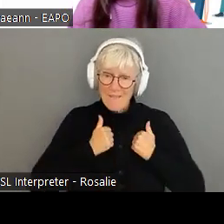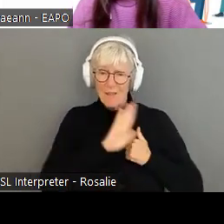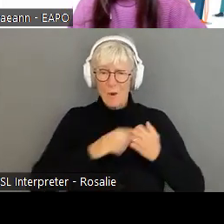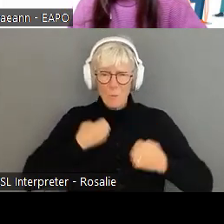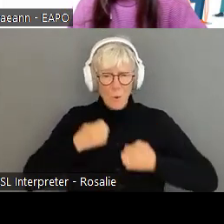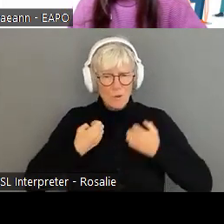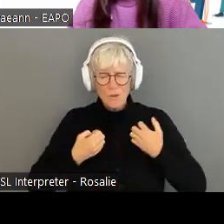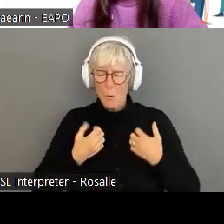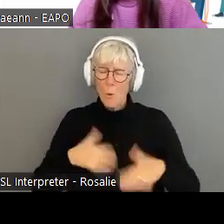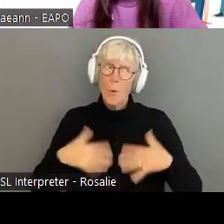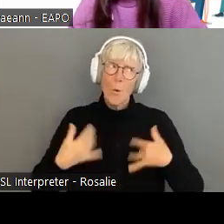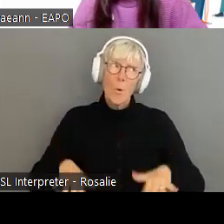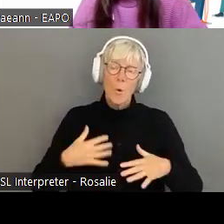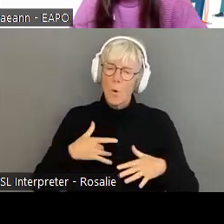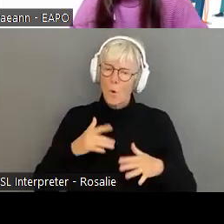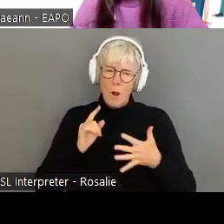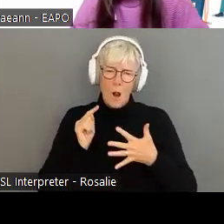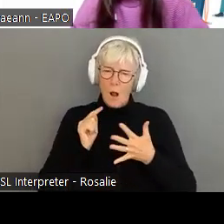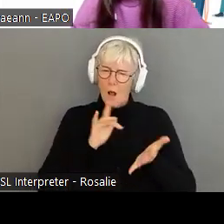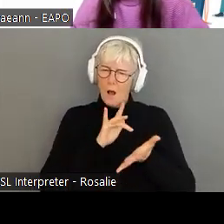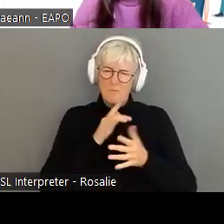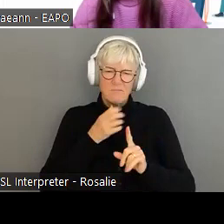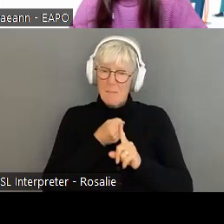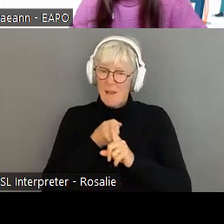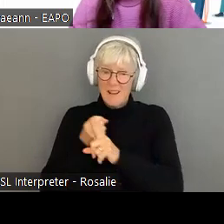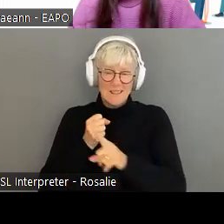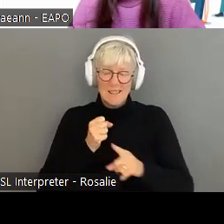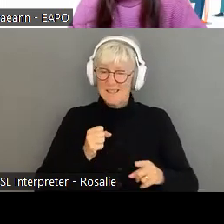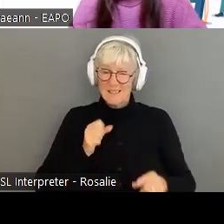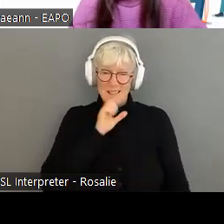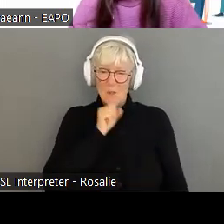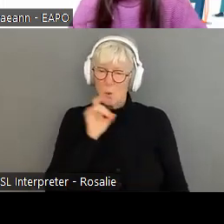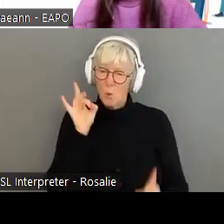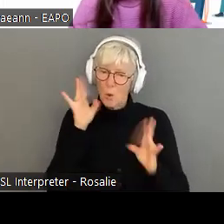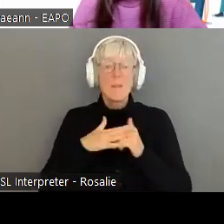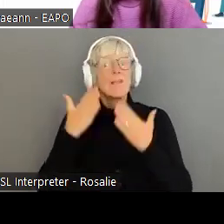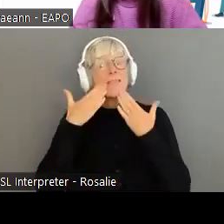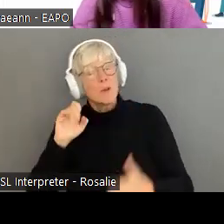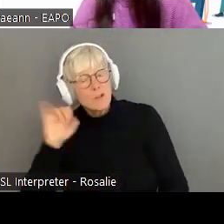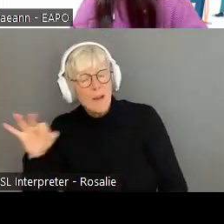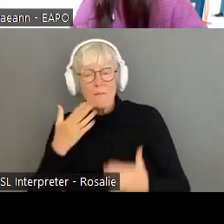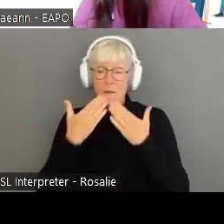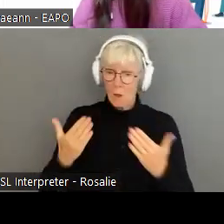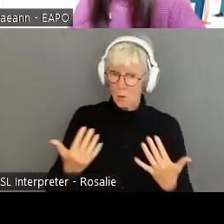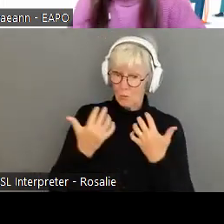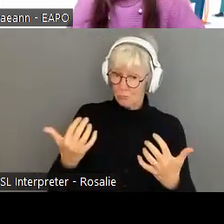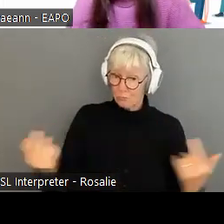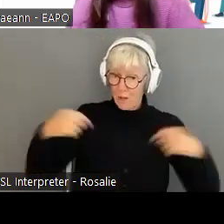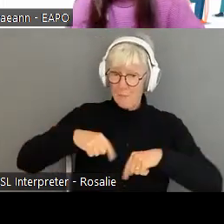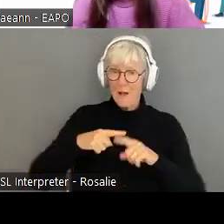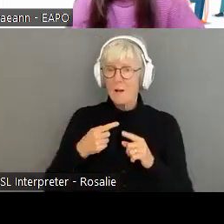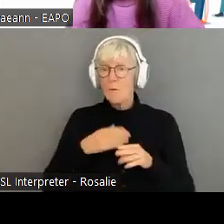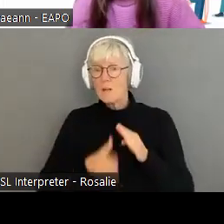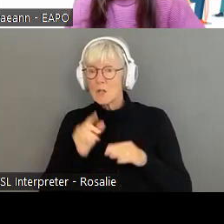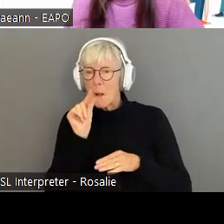And it just crosses over so many impacts on their lives. So thank you again, Jeff, and thank you for everyone attending. We're done a couple of minutes